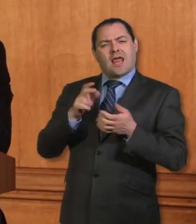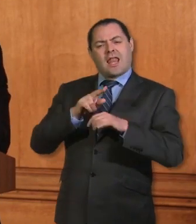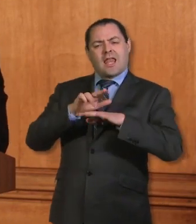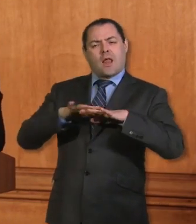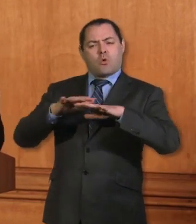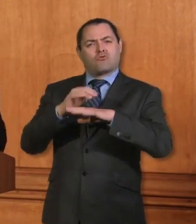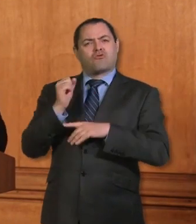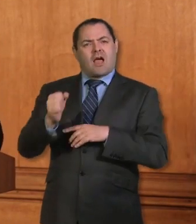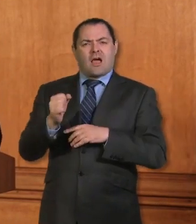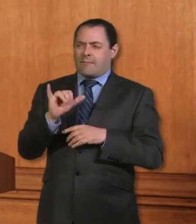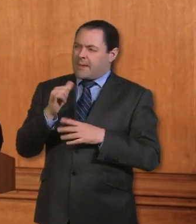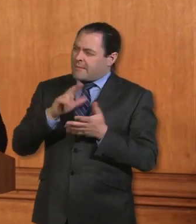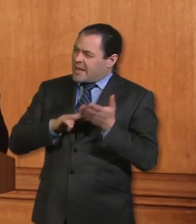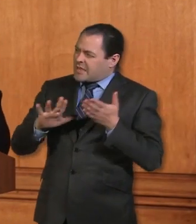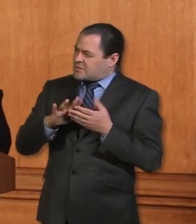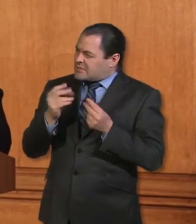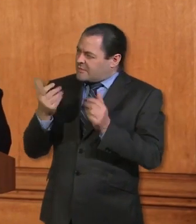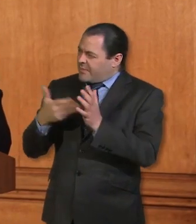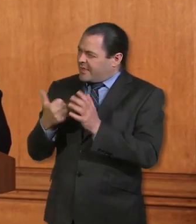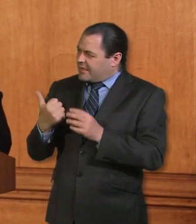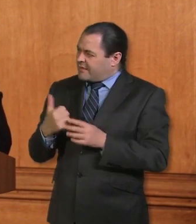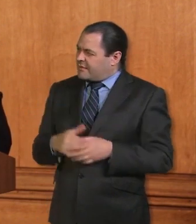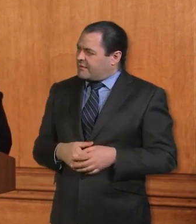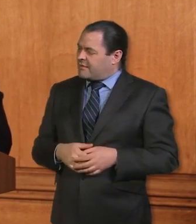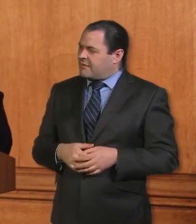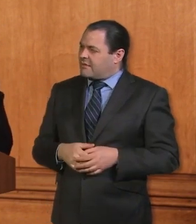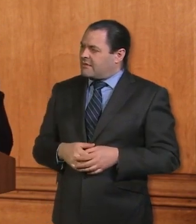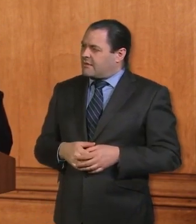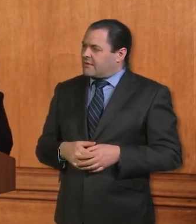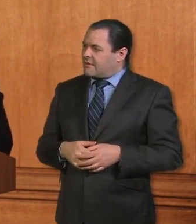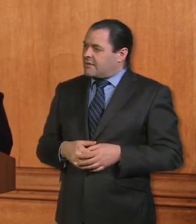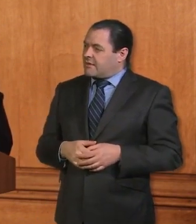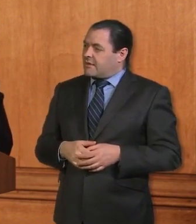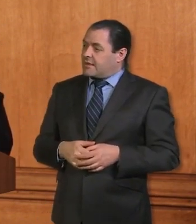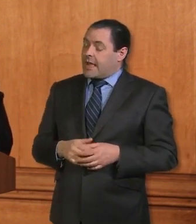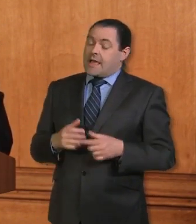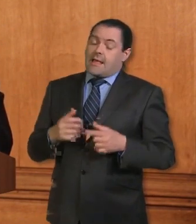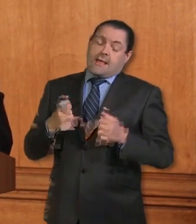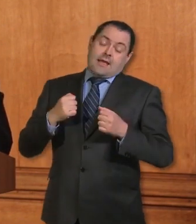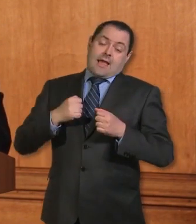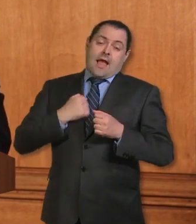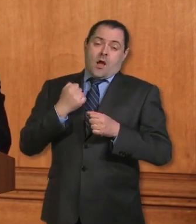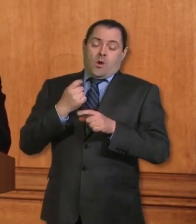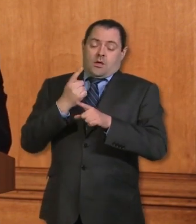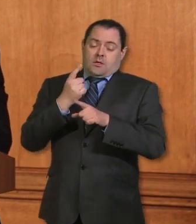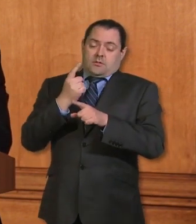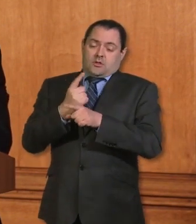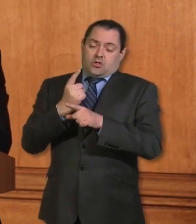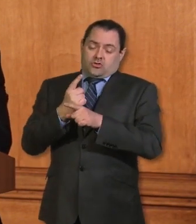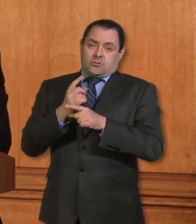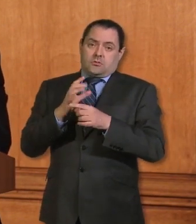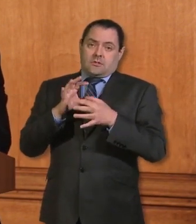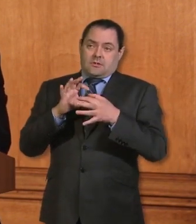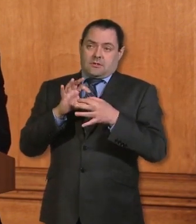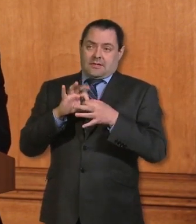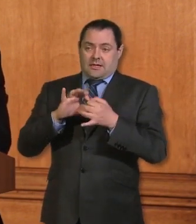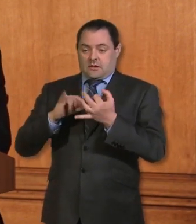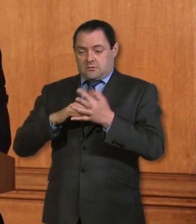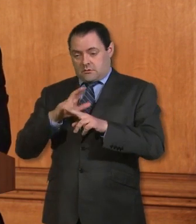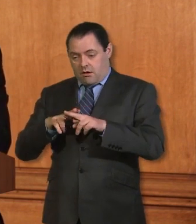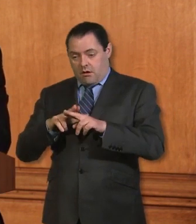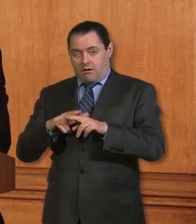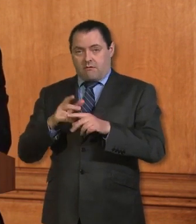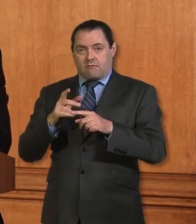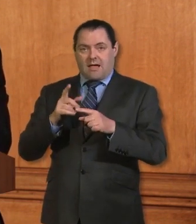So, I mean, our discussions with both the staff and our expectations of passengers probably don't vary.